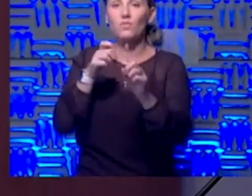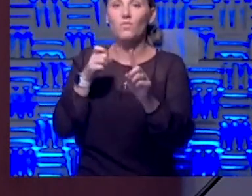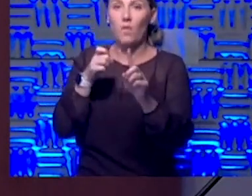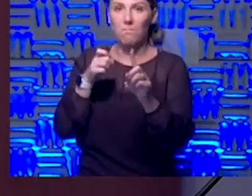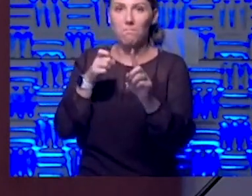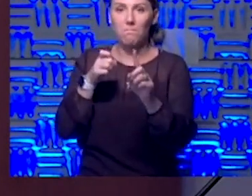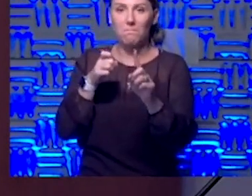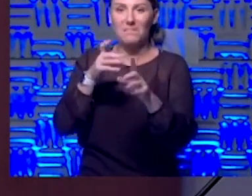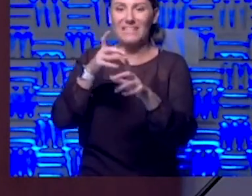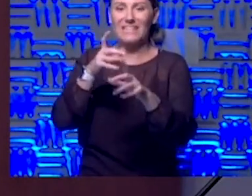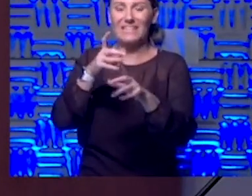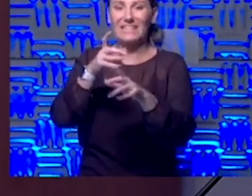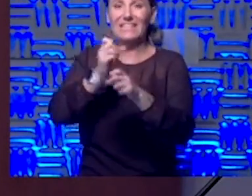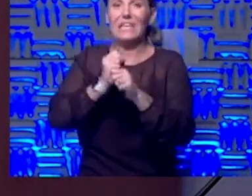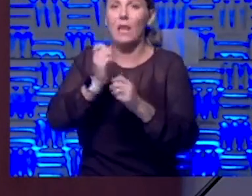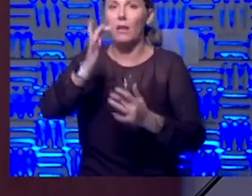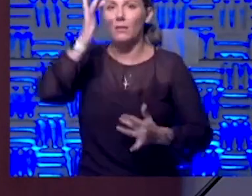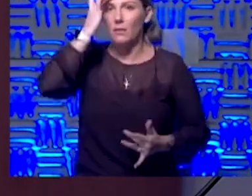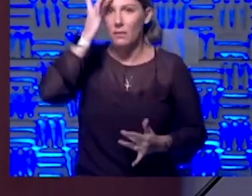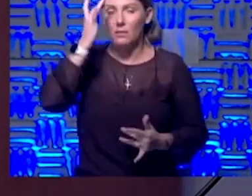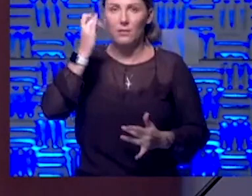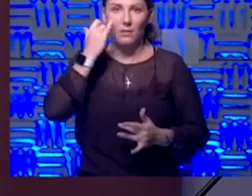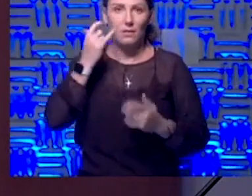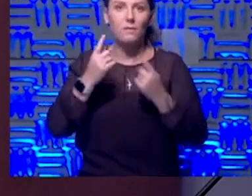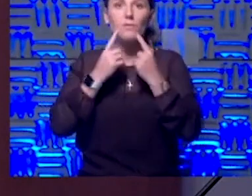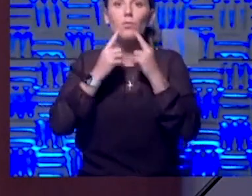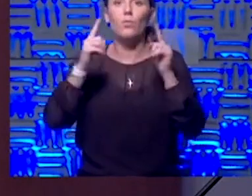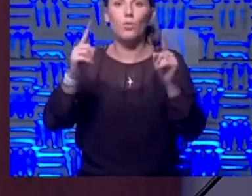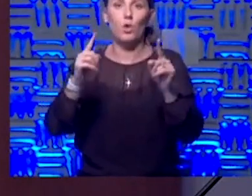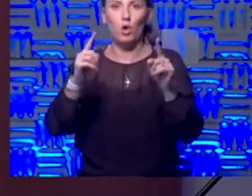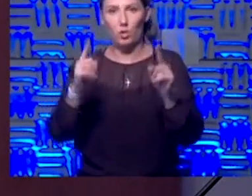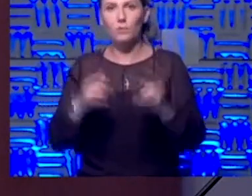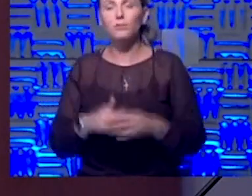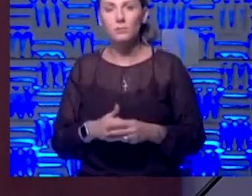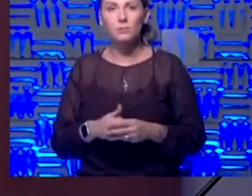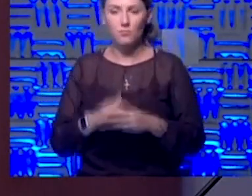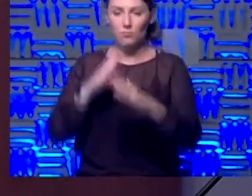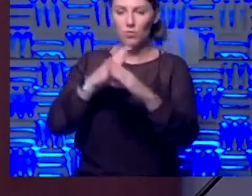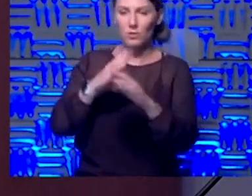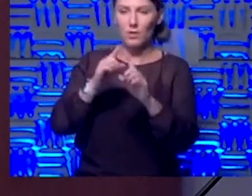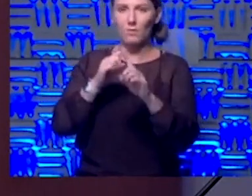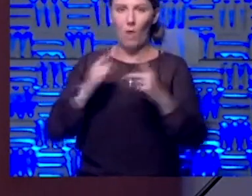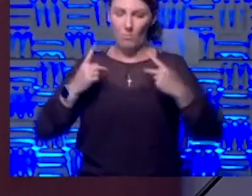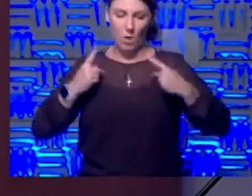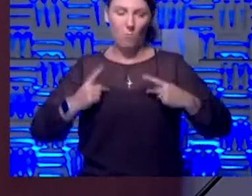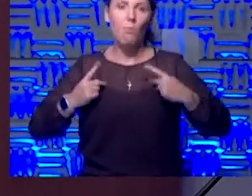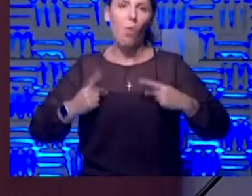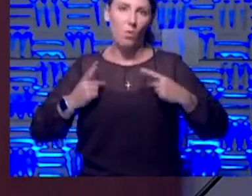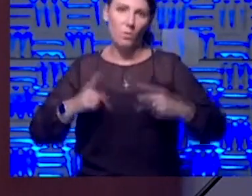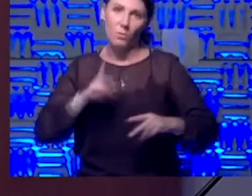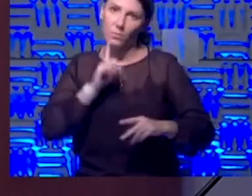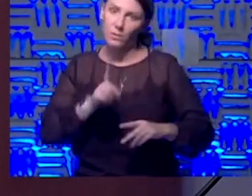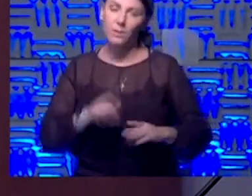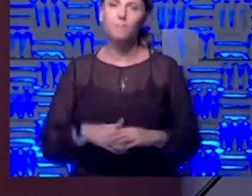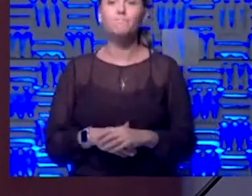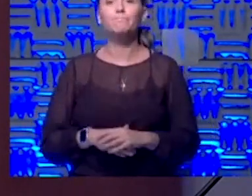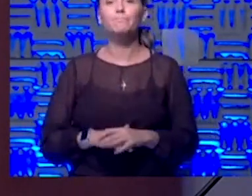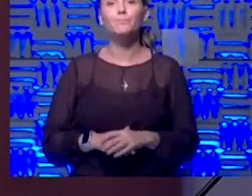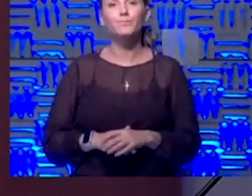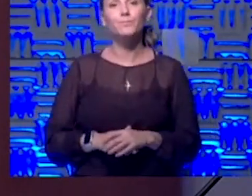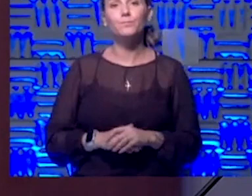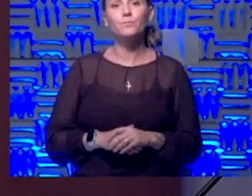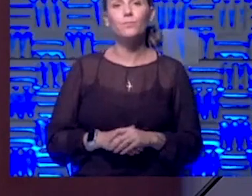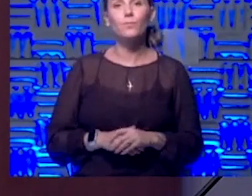getting sick. You know, if it's works, it protects you from getting sick, from getting the pneumonia. And so